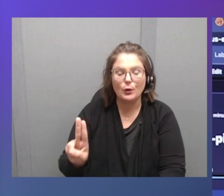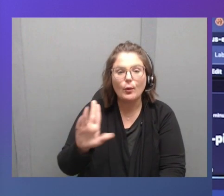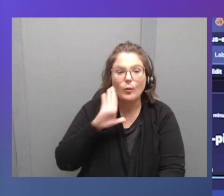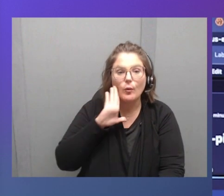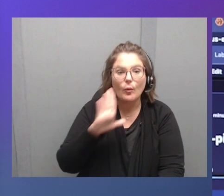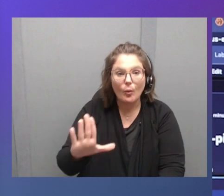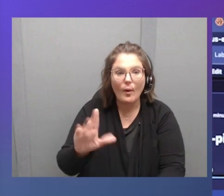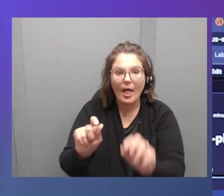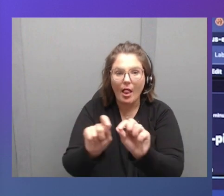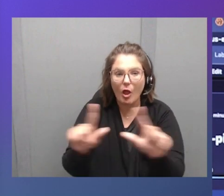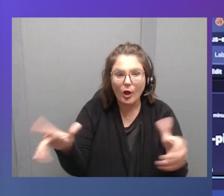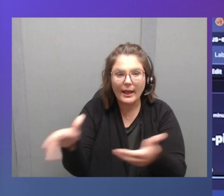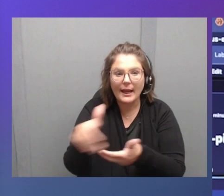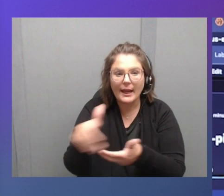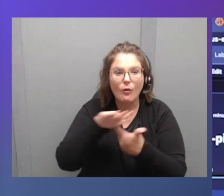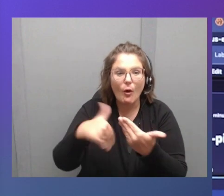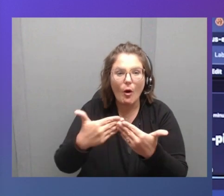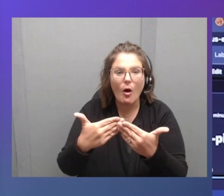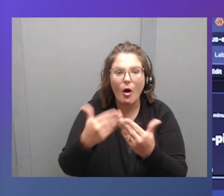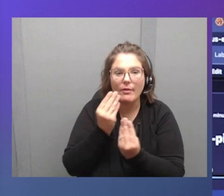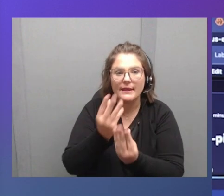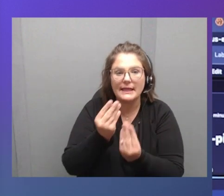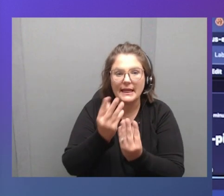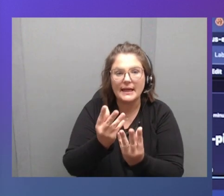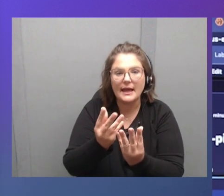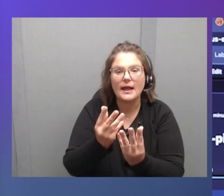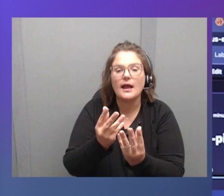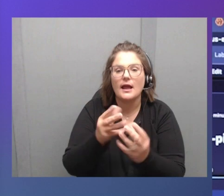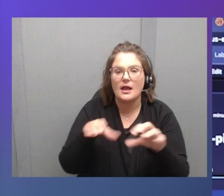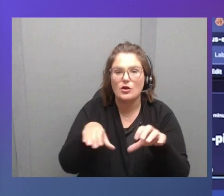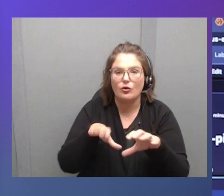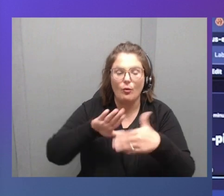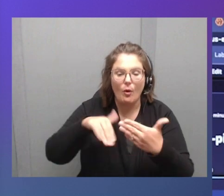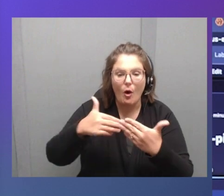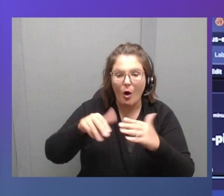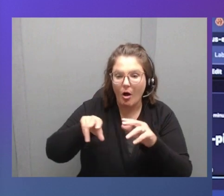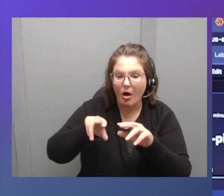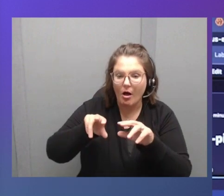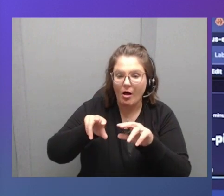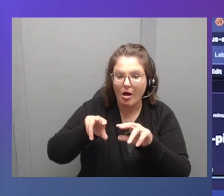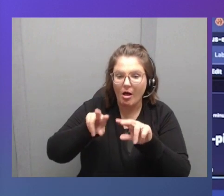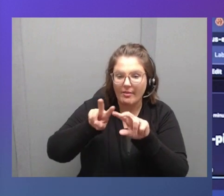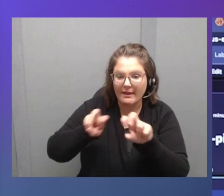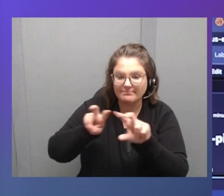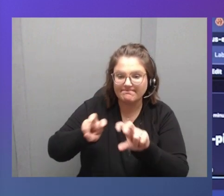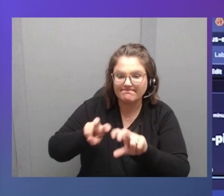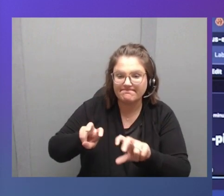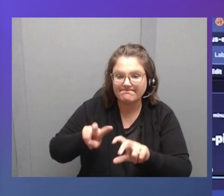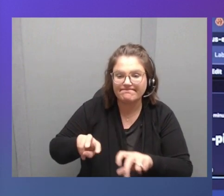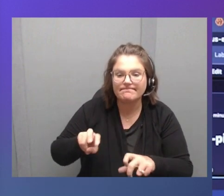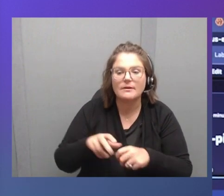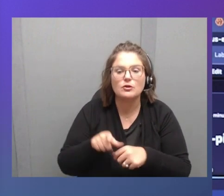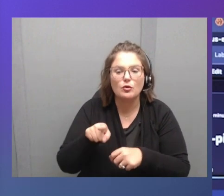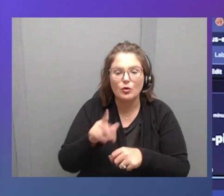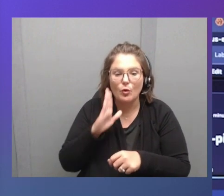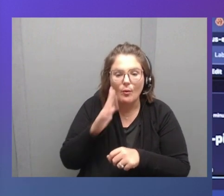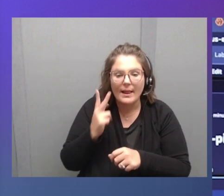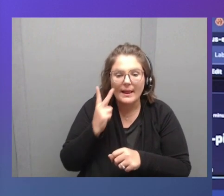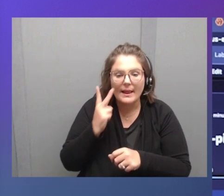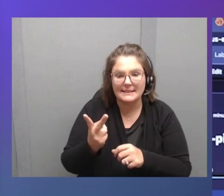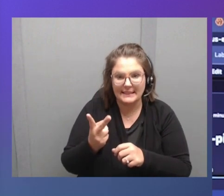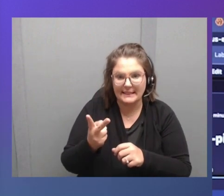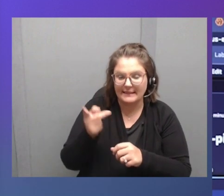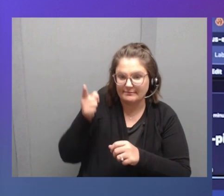all of the data that is local and then start to do all the inferences. That's why now you actually see images by images, the annotation being done.